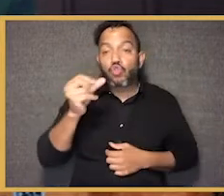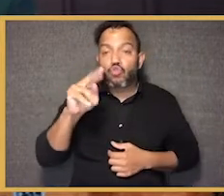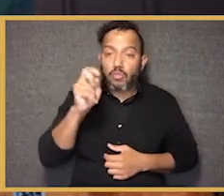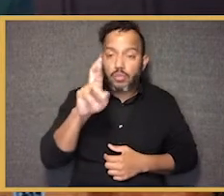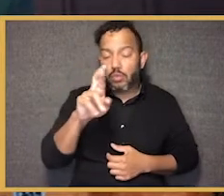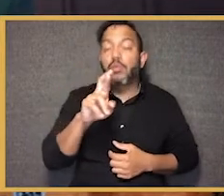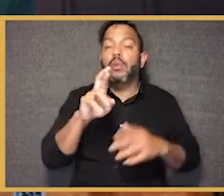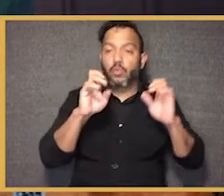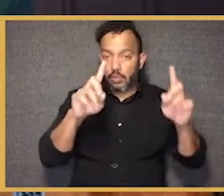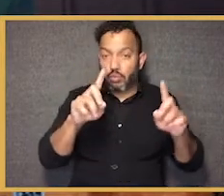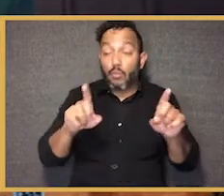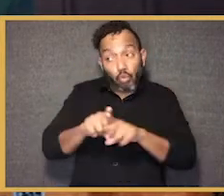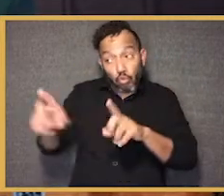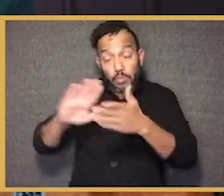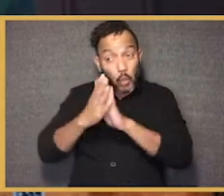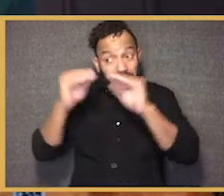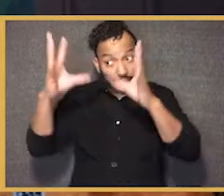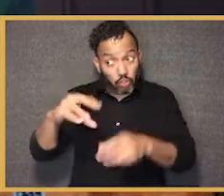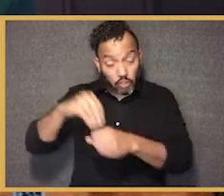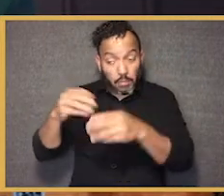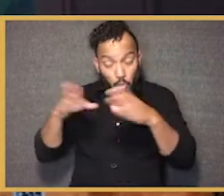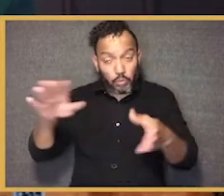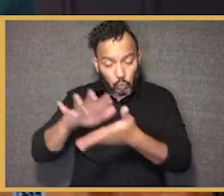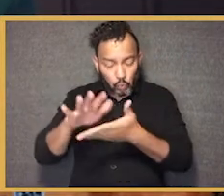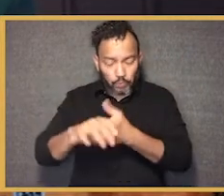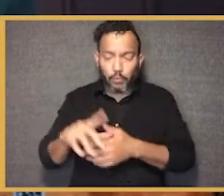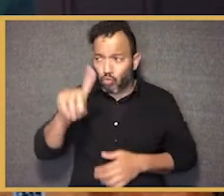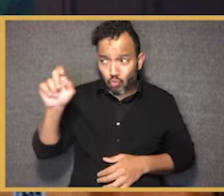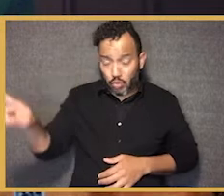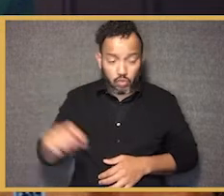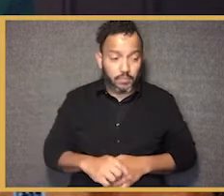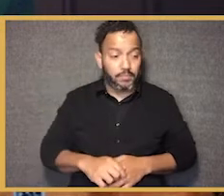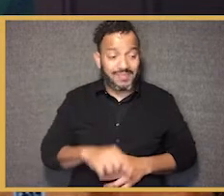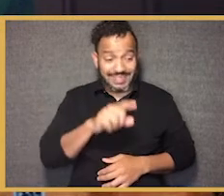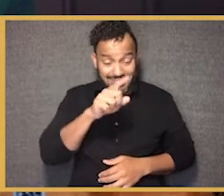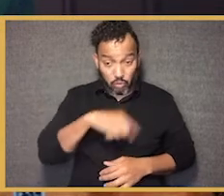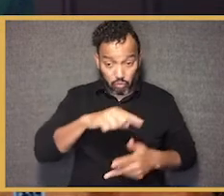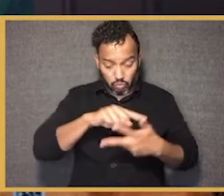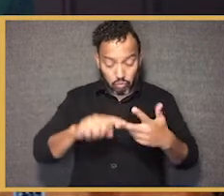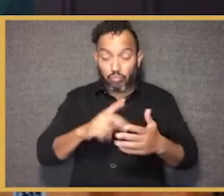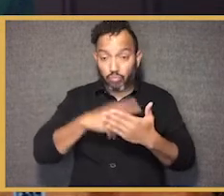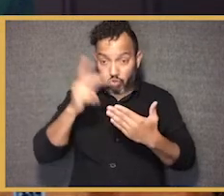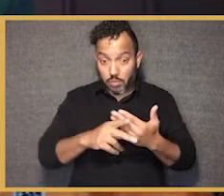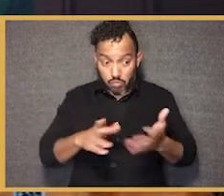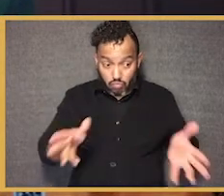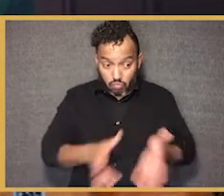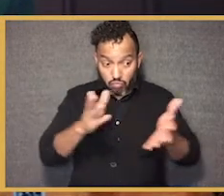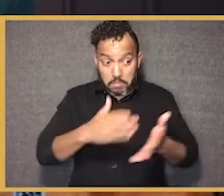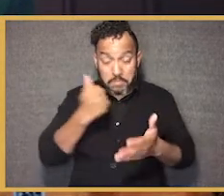leader in the public school system. Is school choice creating more and better options for America's neediest students?